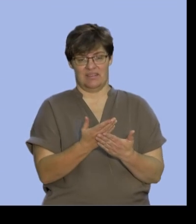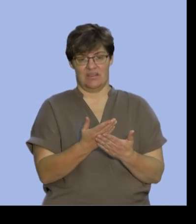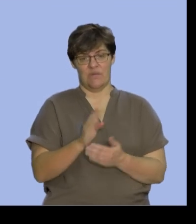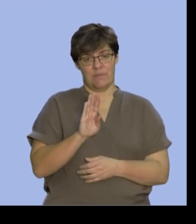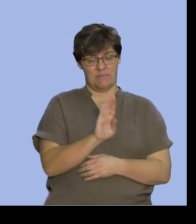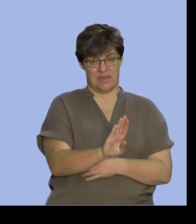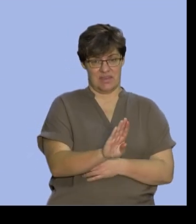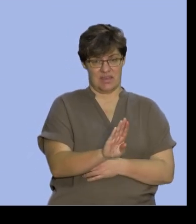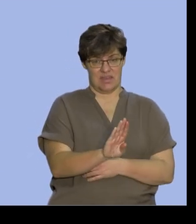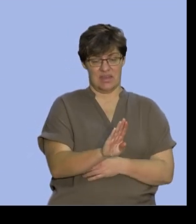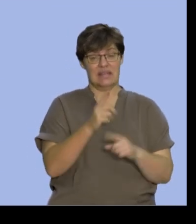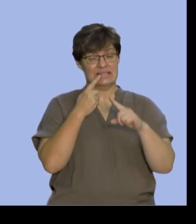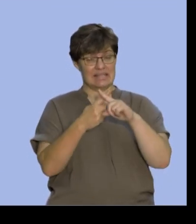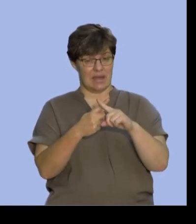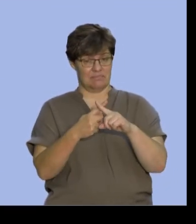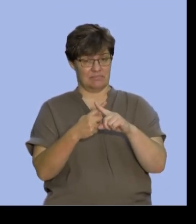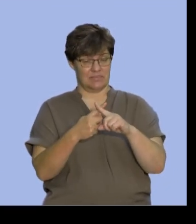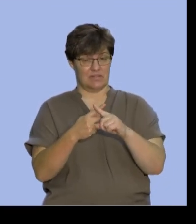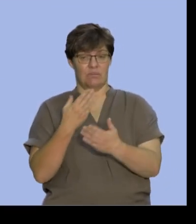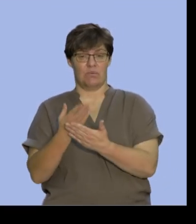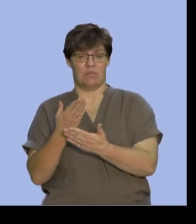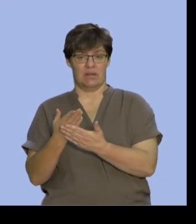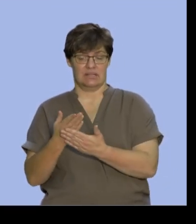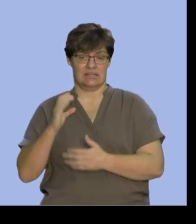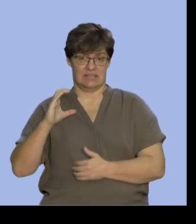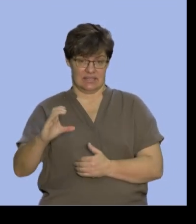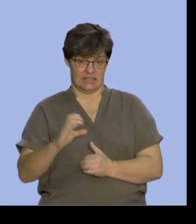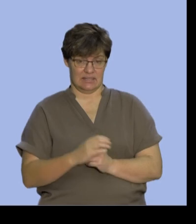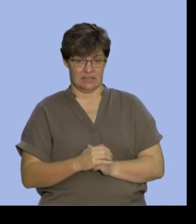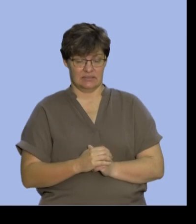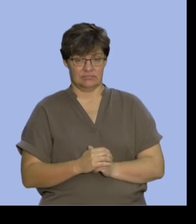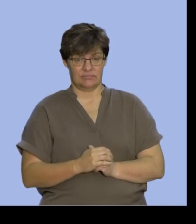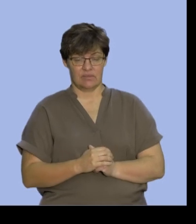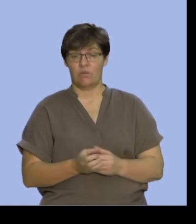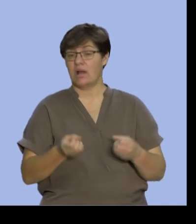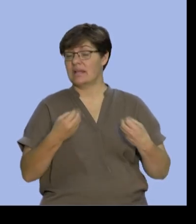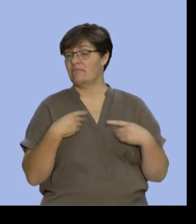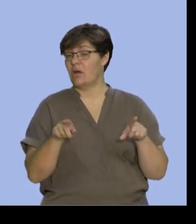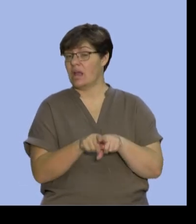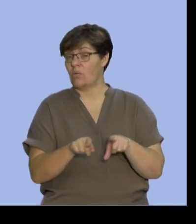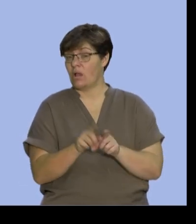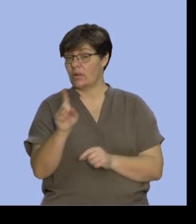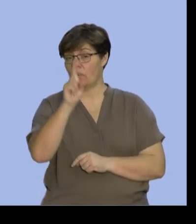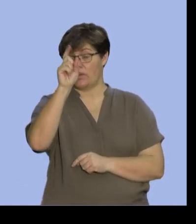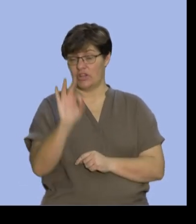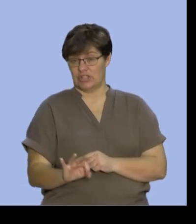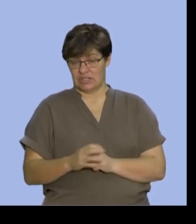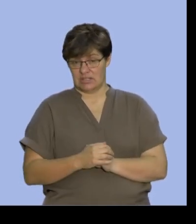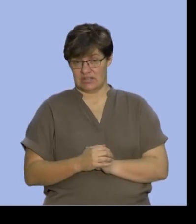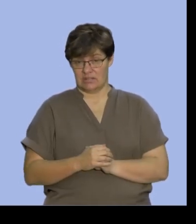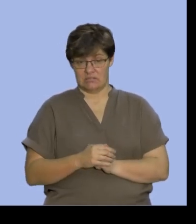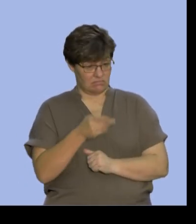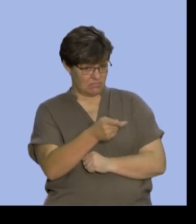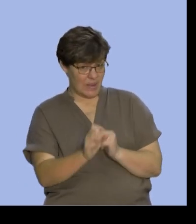multiplied by the probability of C is going to be equal to one third but is that the